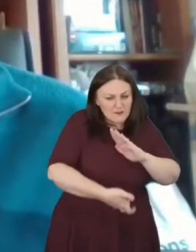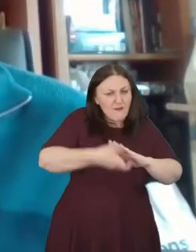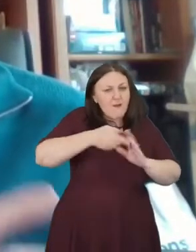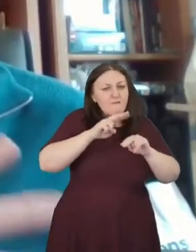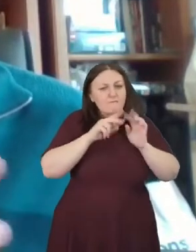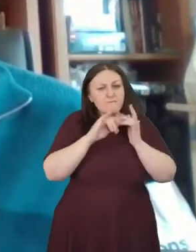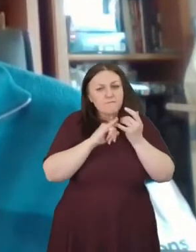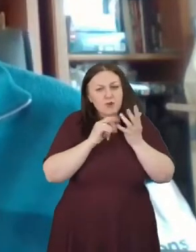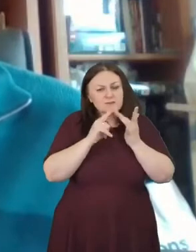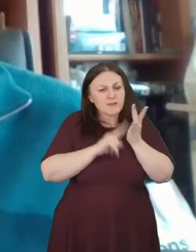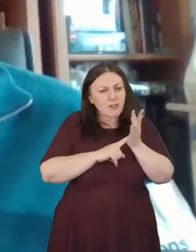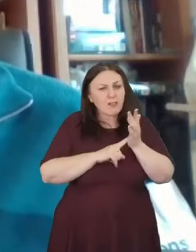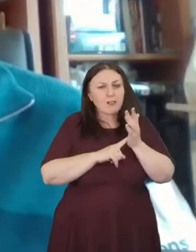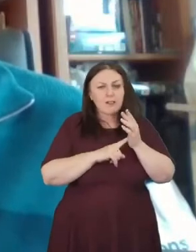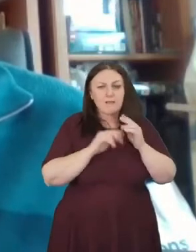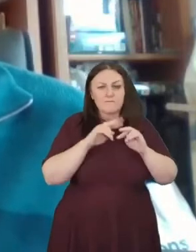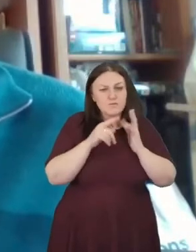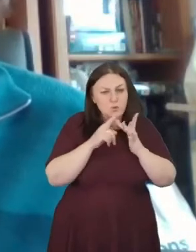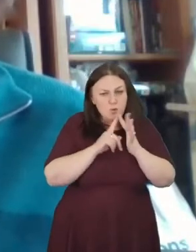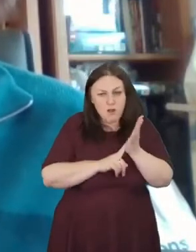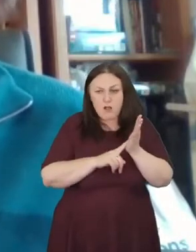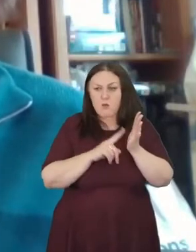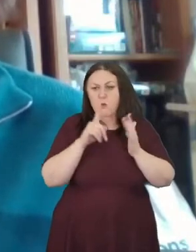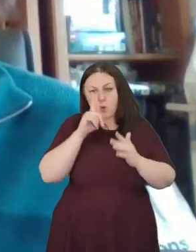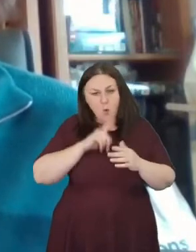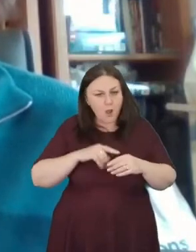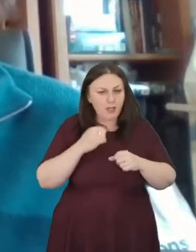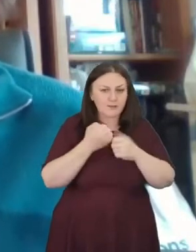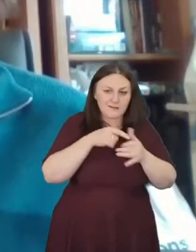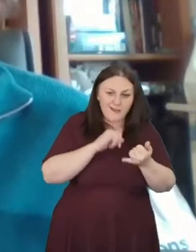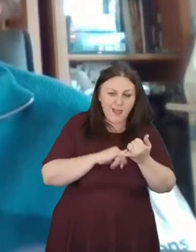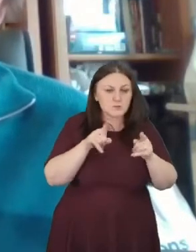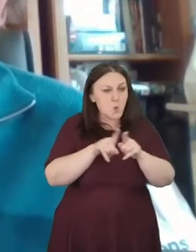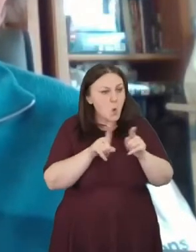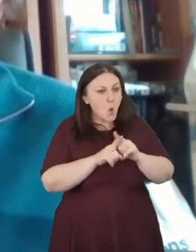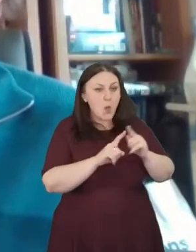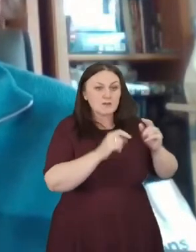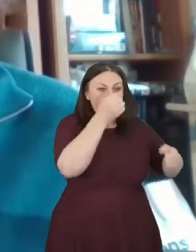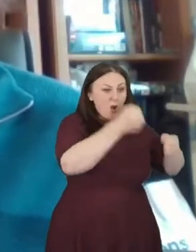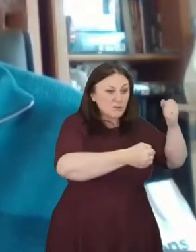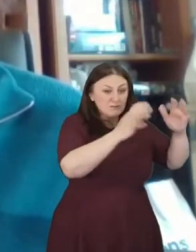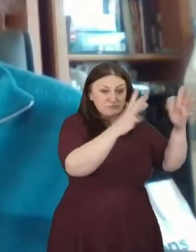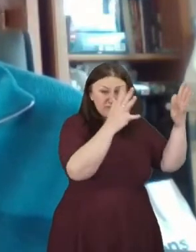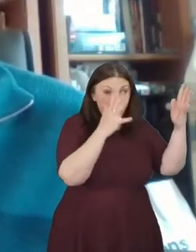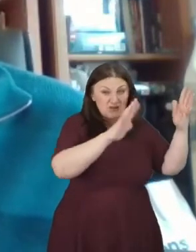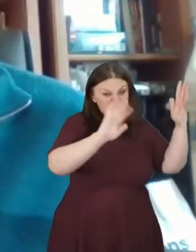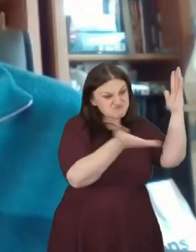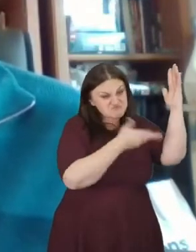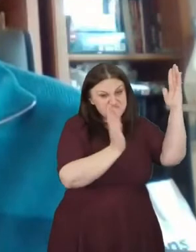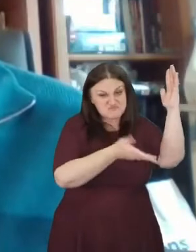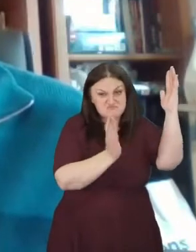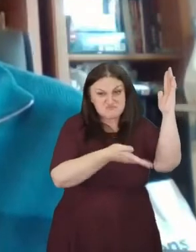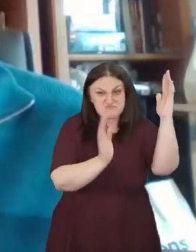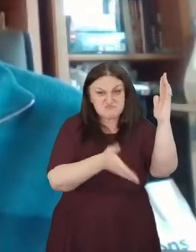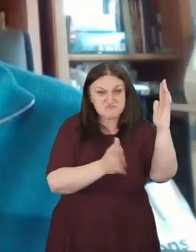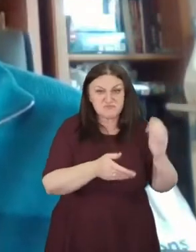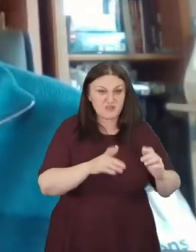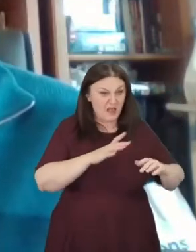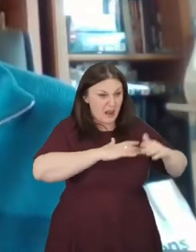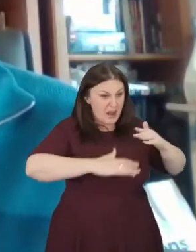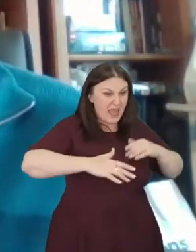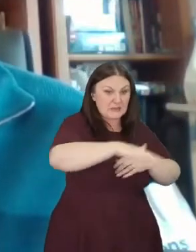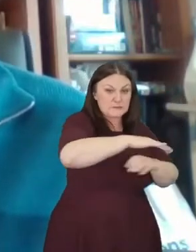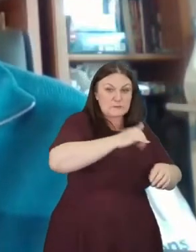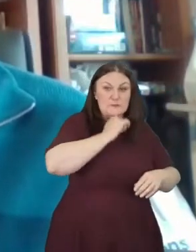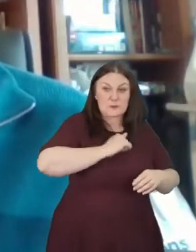gas, and also changing land use through deforestation. Over the past 200 years, the amount of carbon dioxide in our